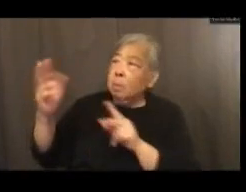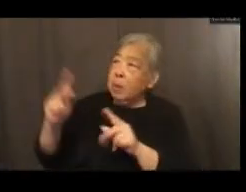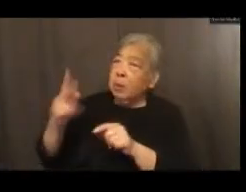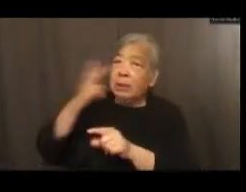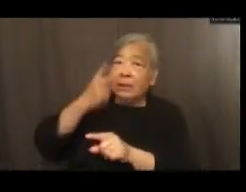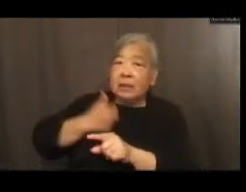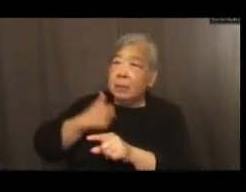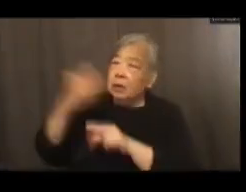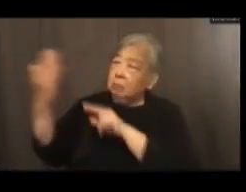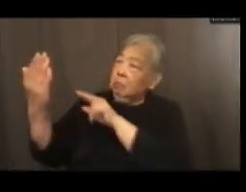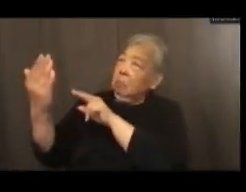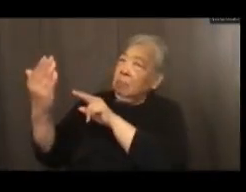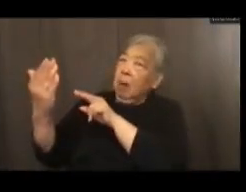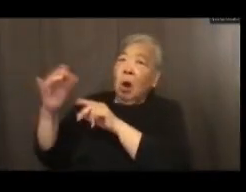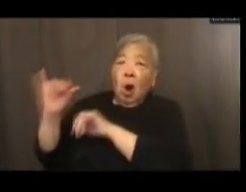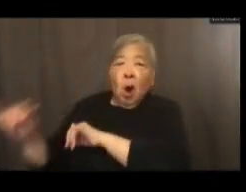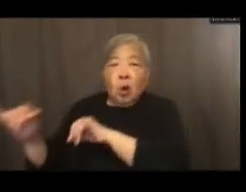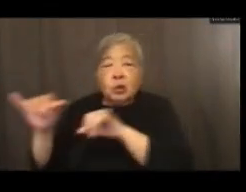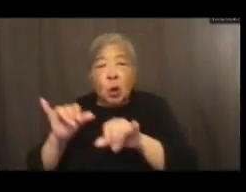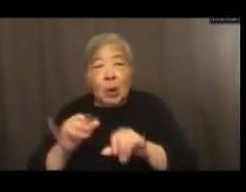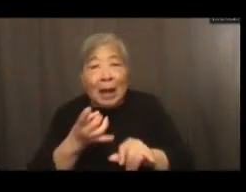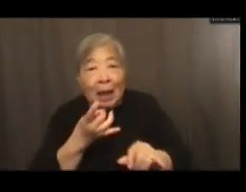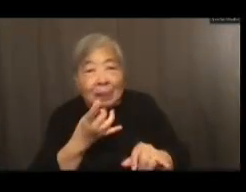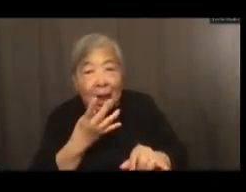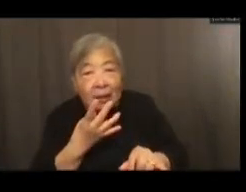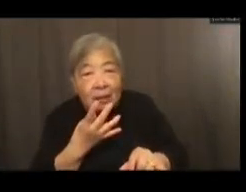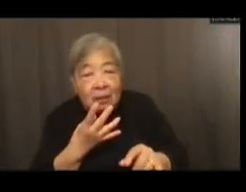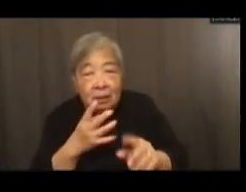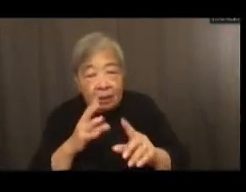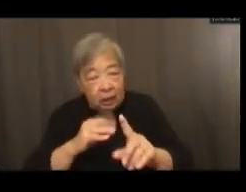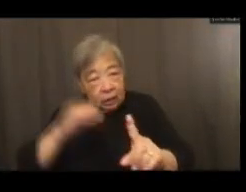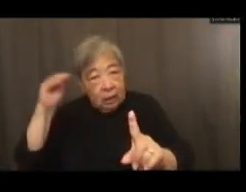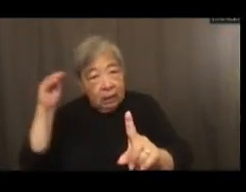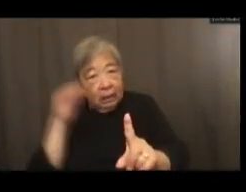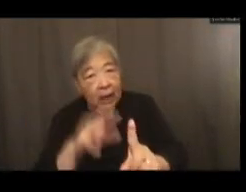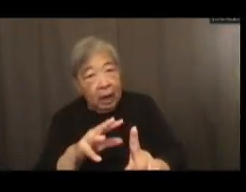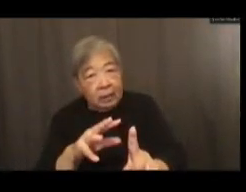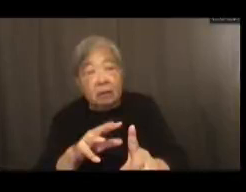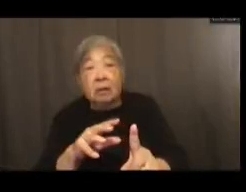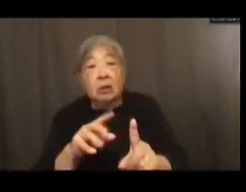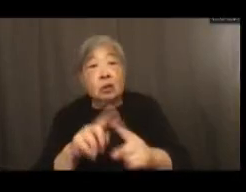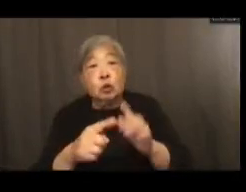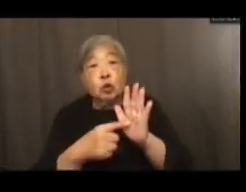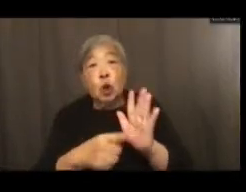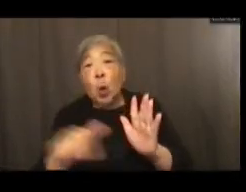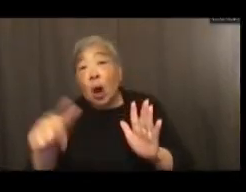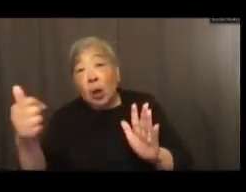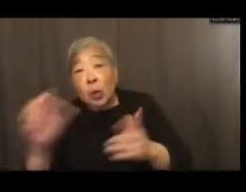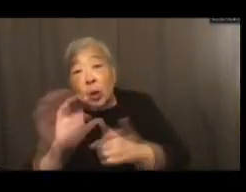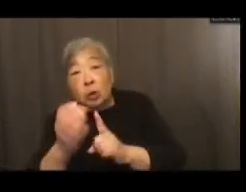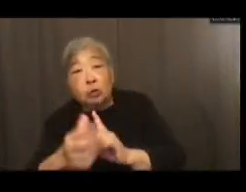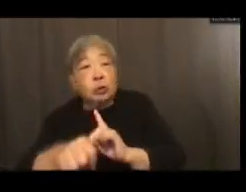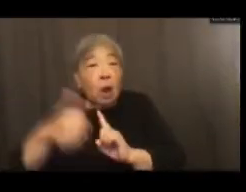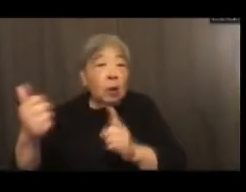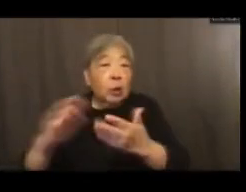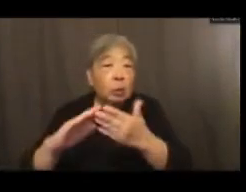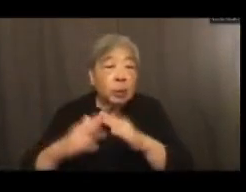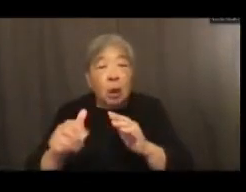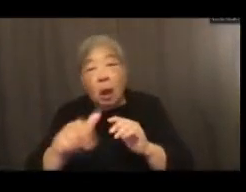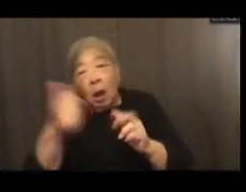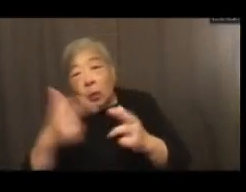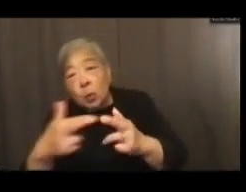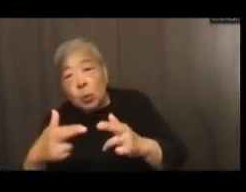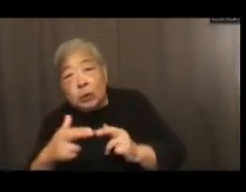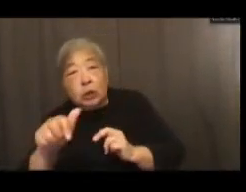Kevin is talking about. But it's also a light. It can shine a light to other cultures, other communities, other regions and neighborhoods.